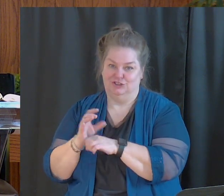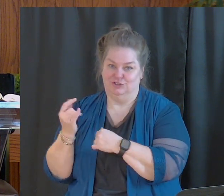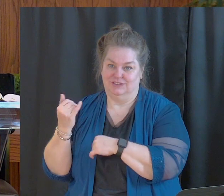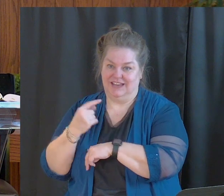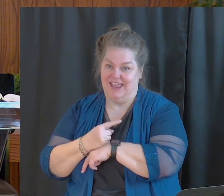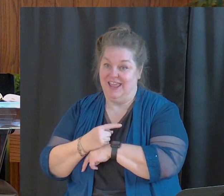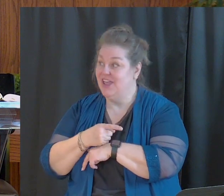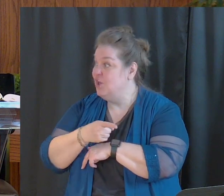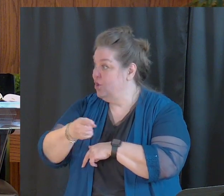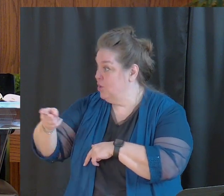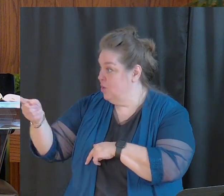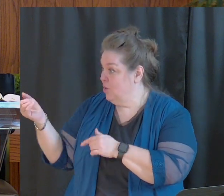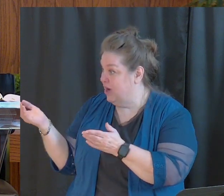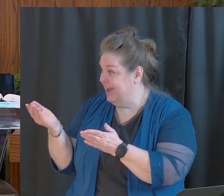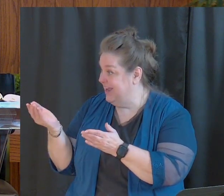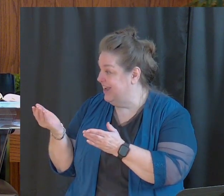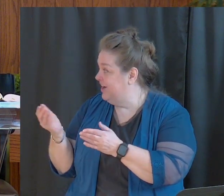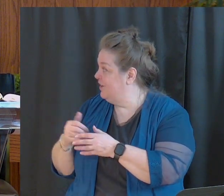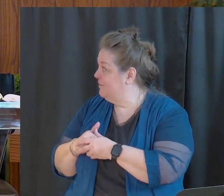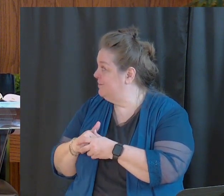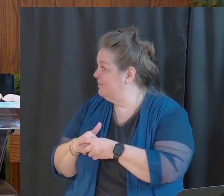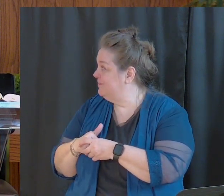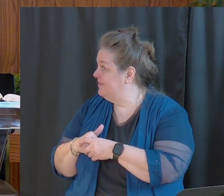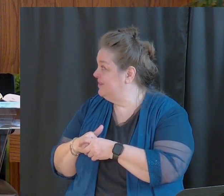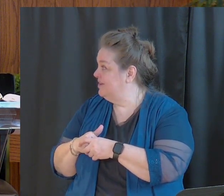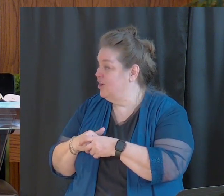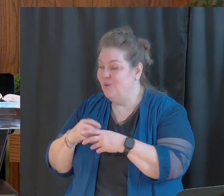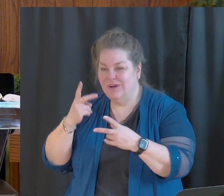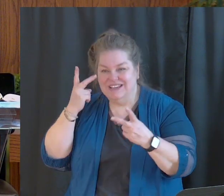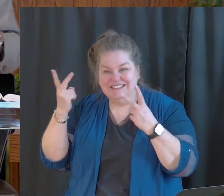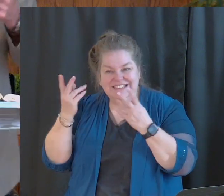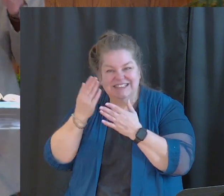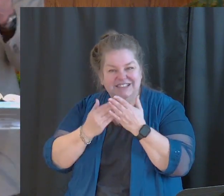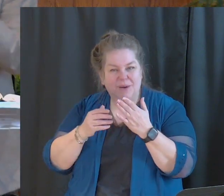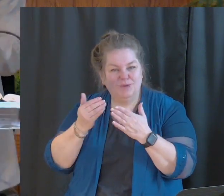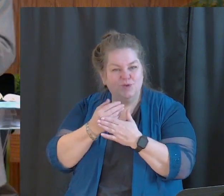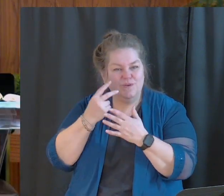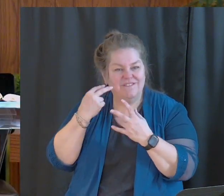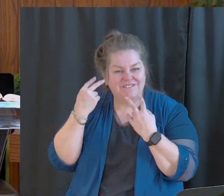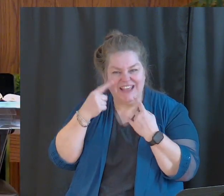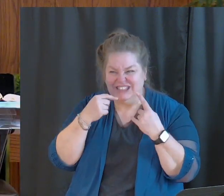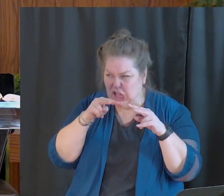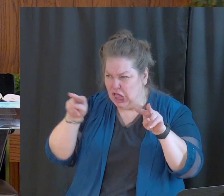You that are here every week, turn around and look. We see some new faces. Welcome.